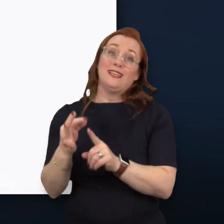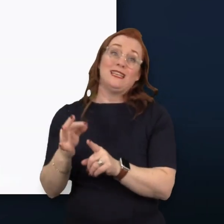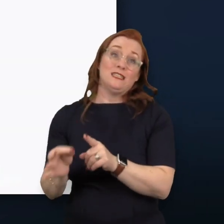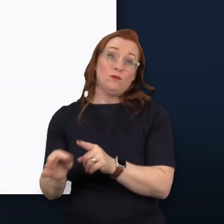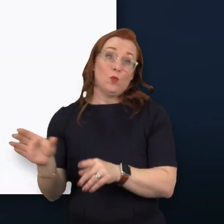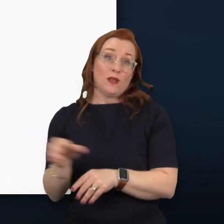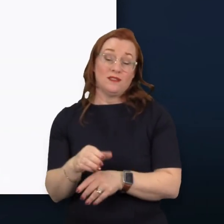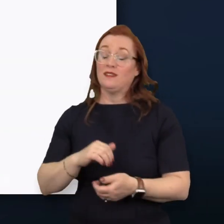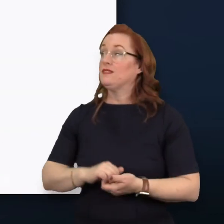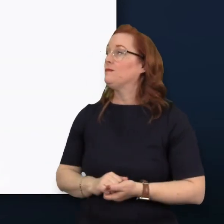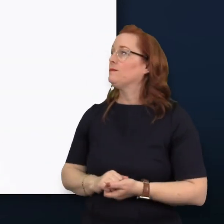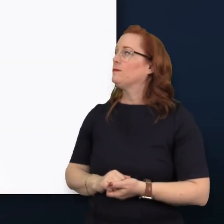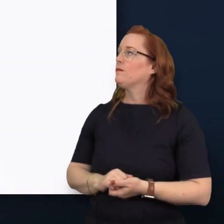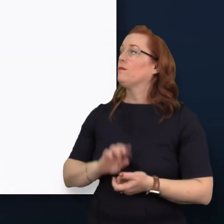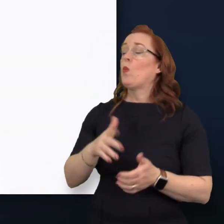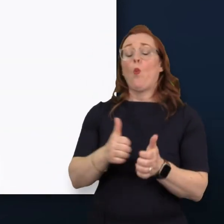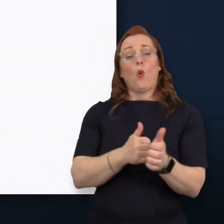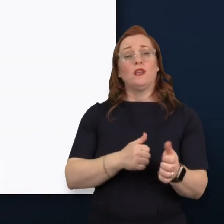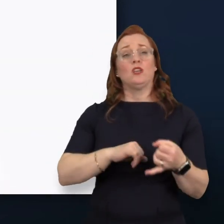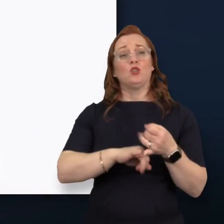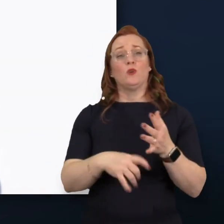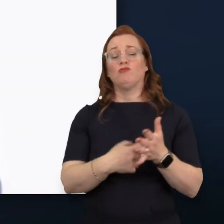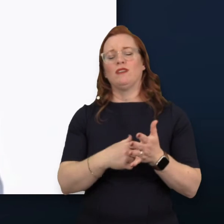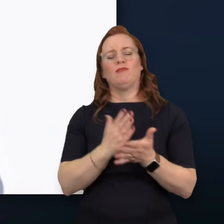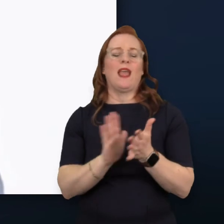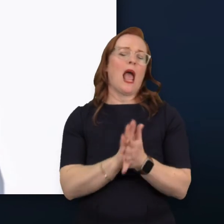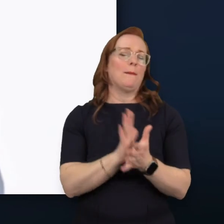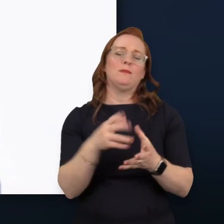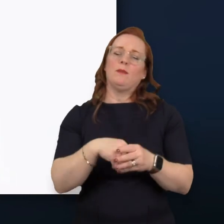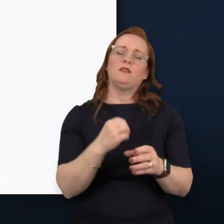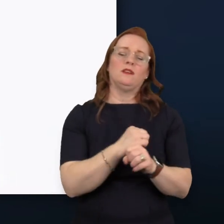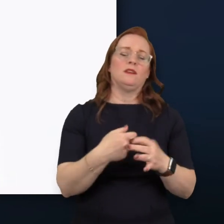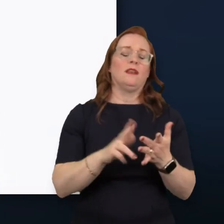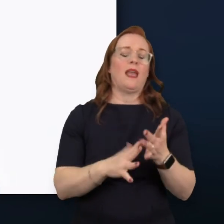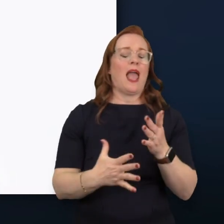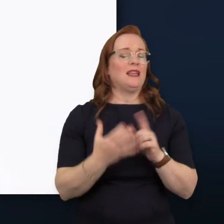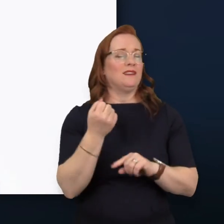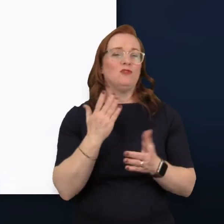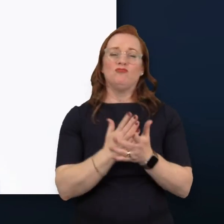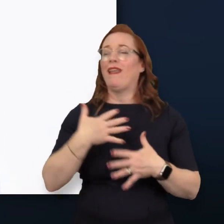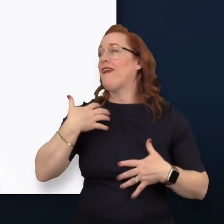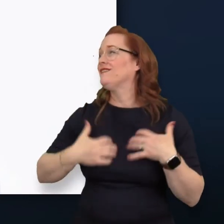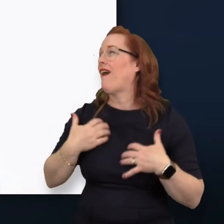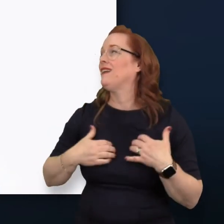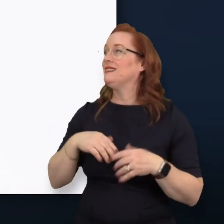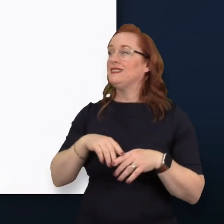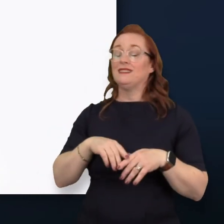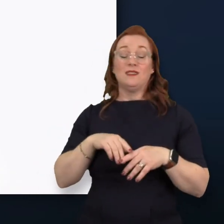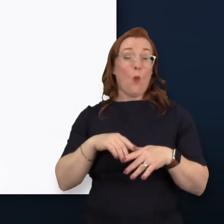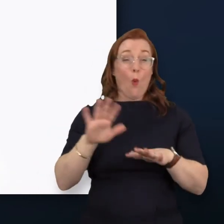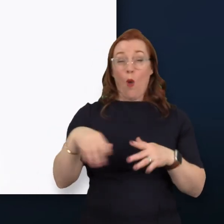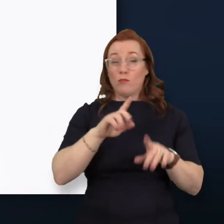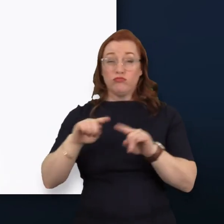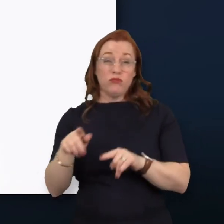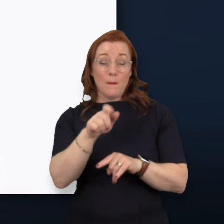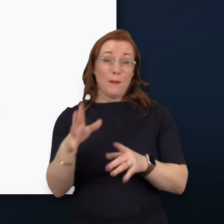So as an organization, it's a really exciting alliance of people who have really